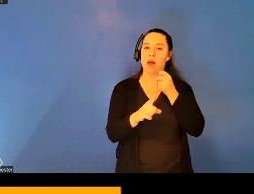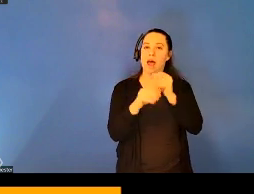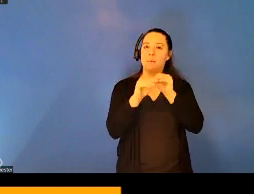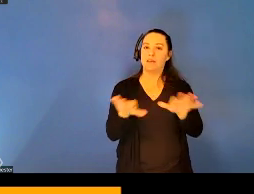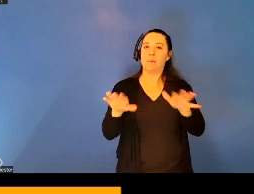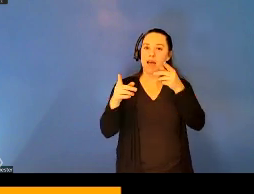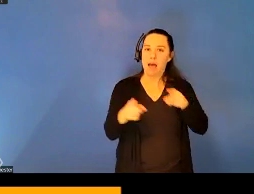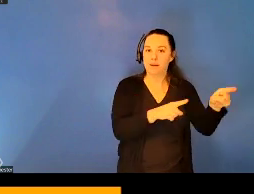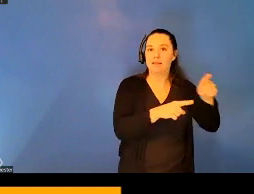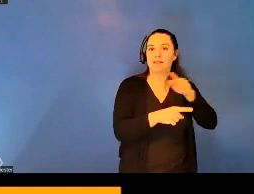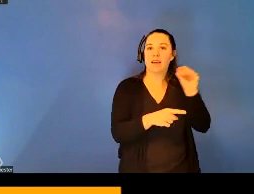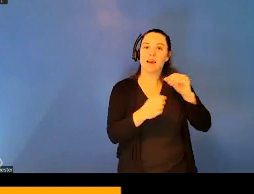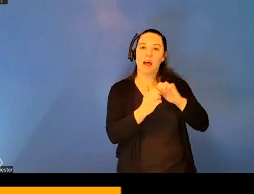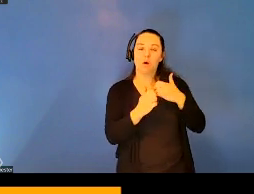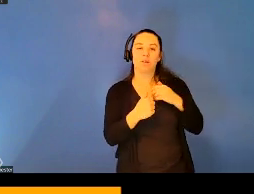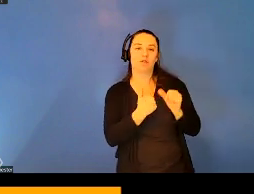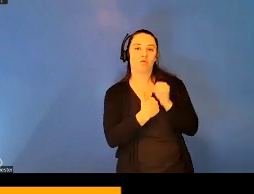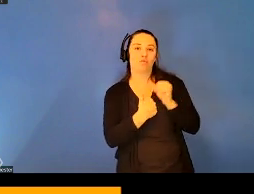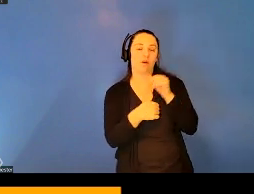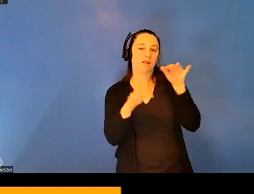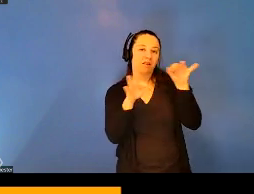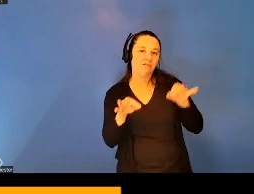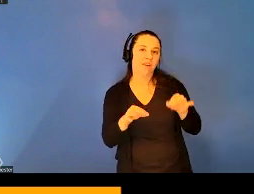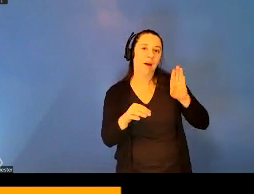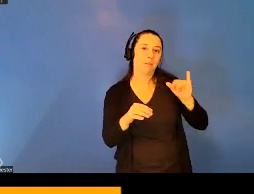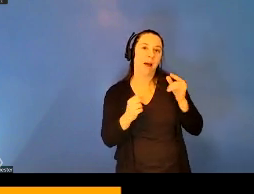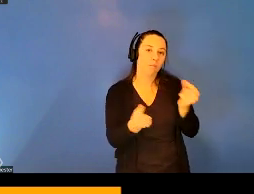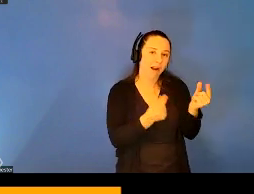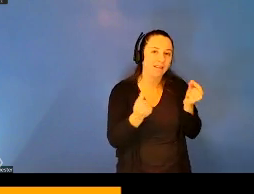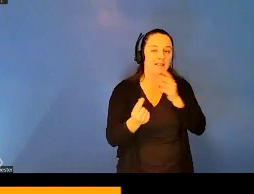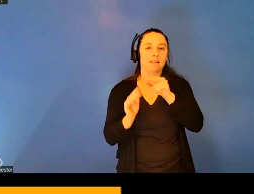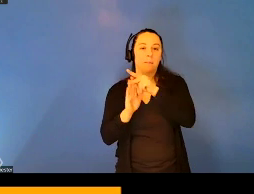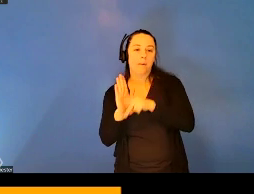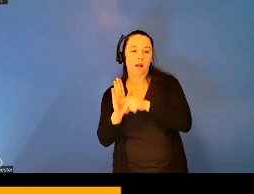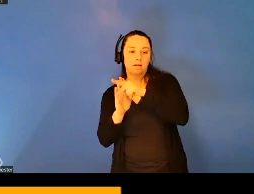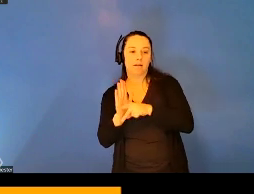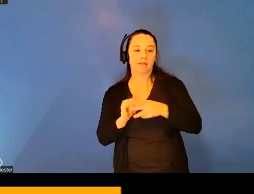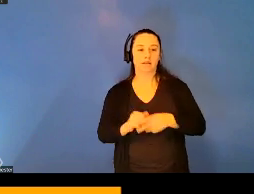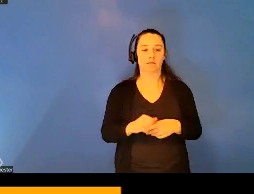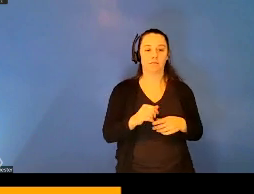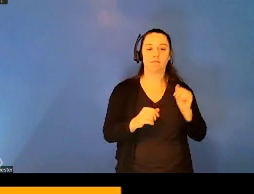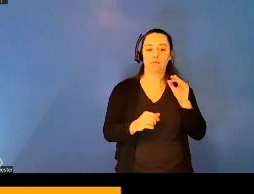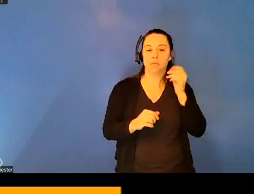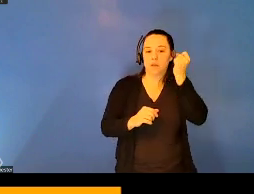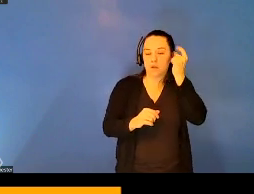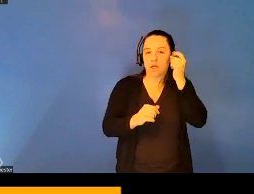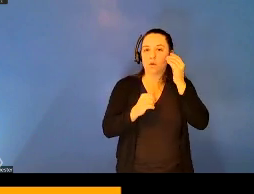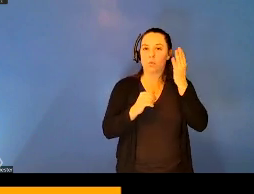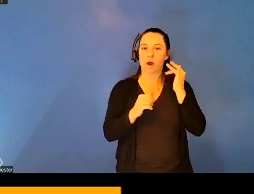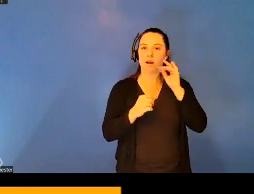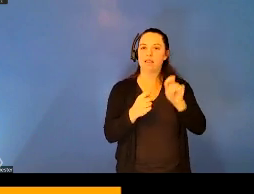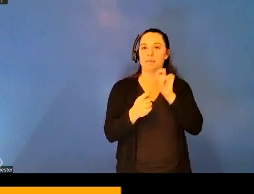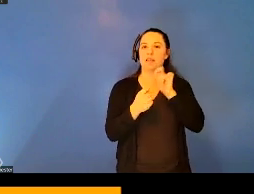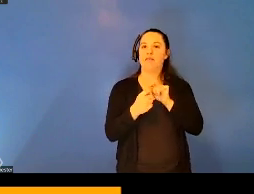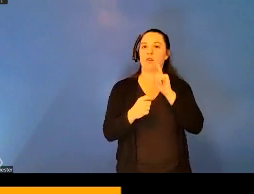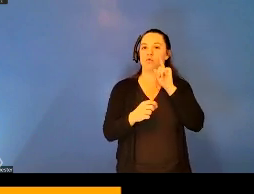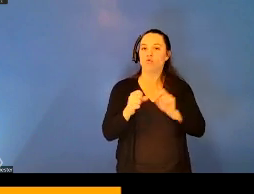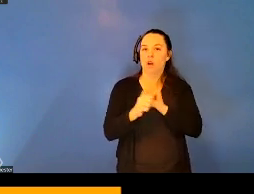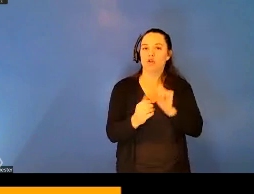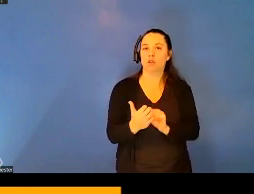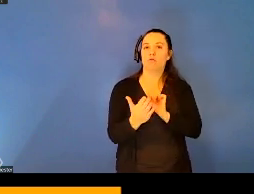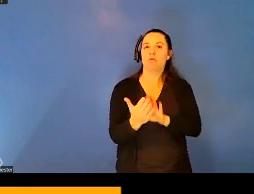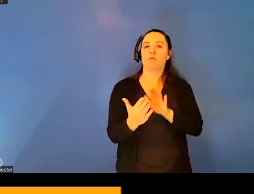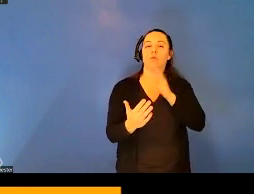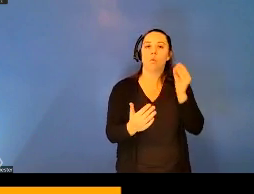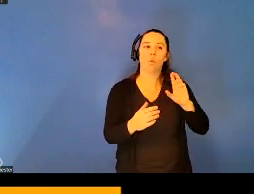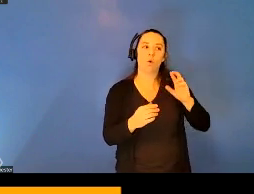policy and best practices. This analysis may provide us with an understanding of why certain strategies were taken, why certain calculations